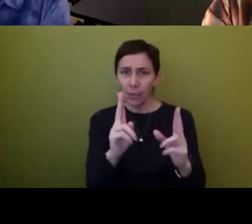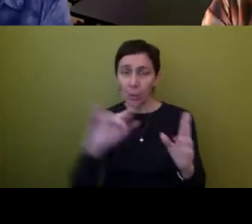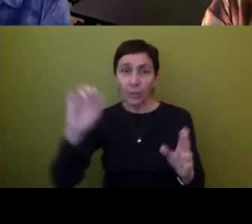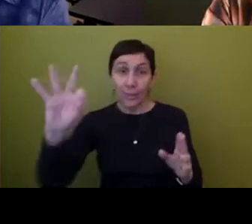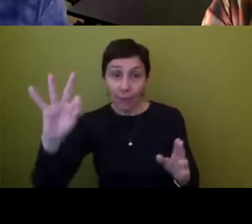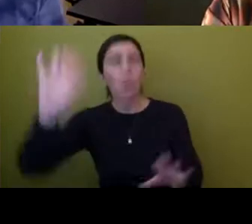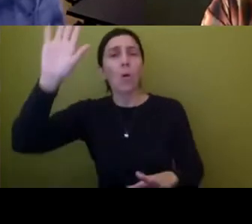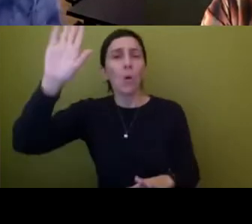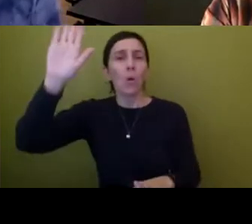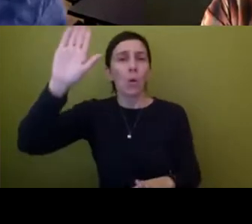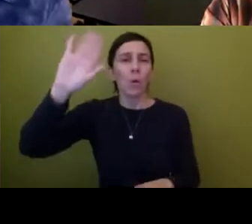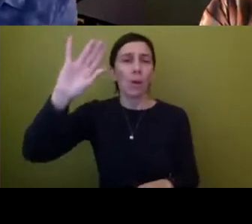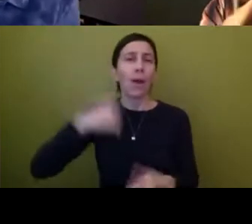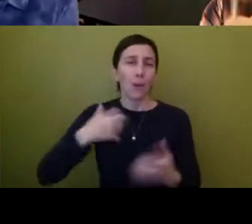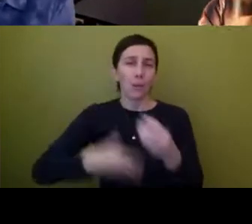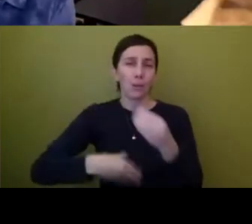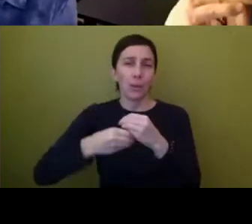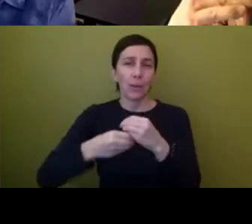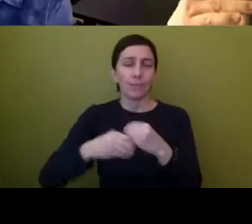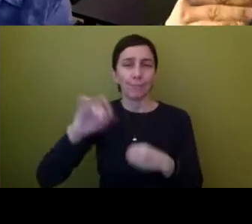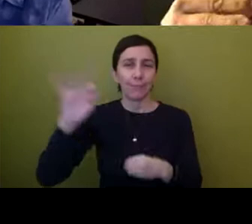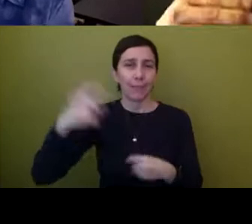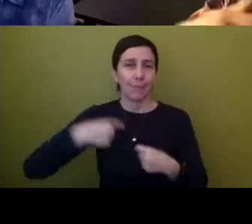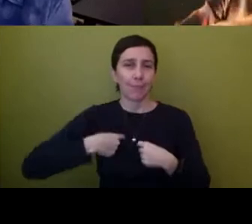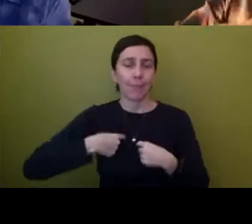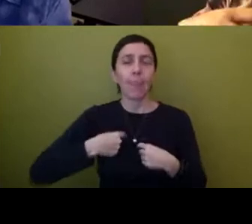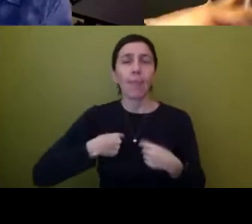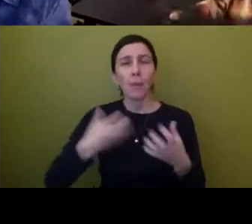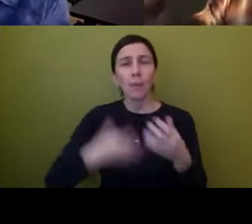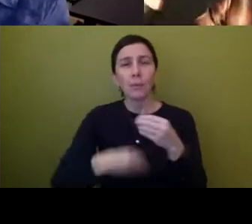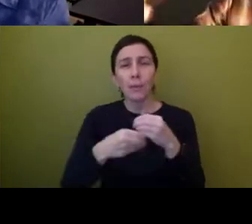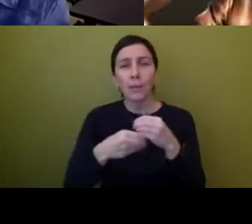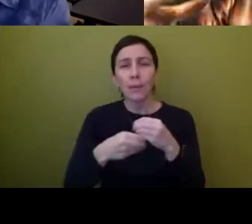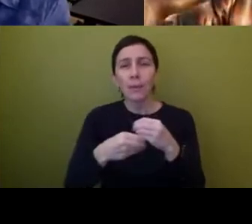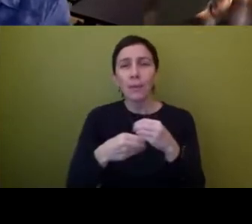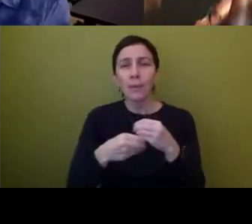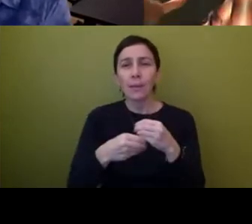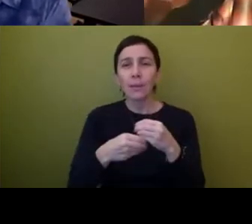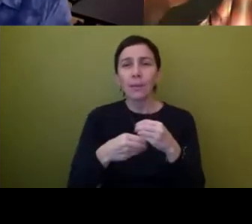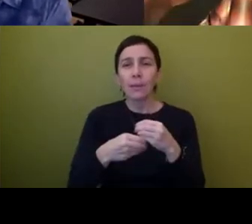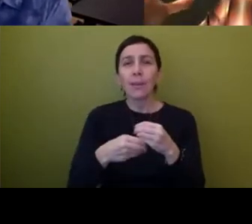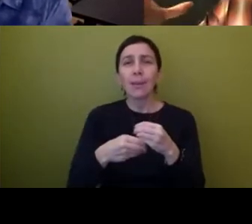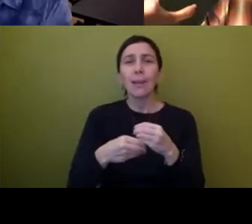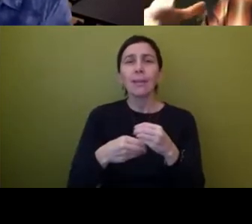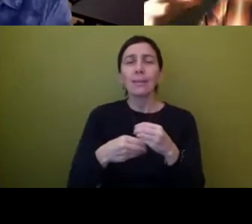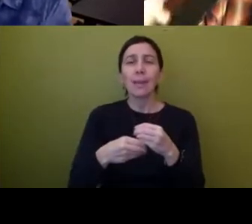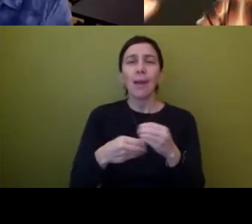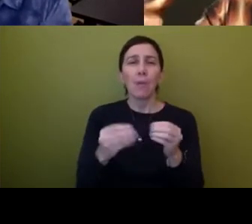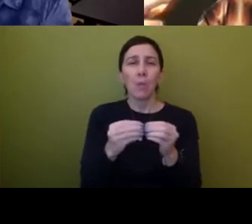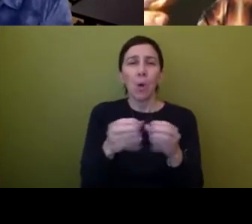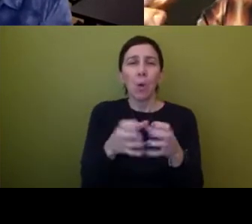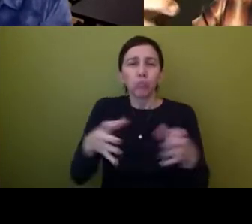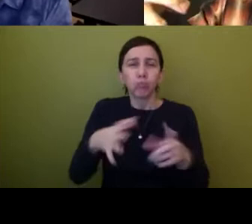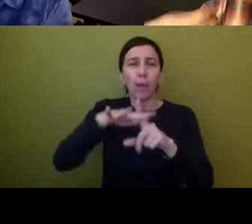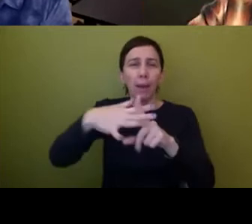want to add something really quick. Right. Which is maybe to like, do the context thing even more. Right. Which is to talk